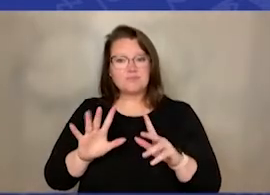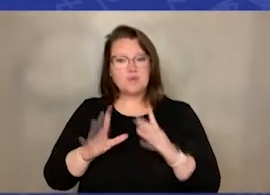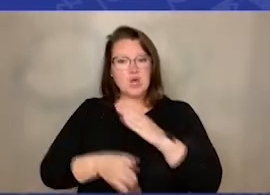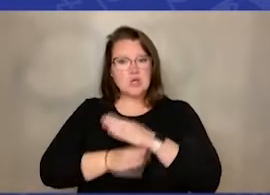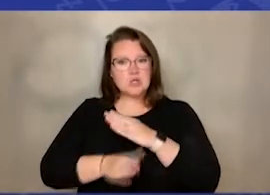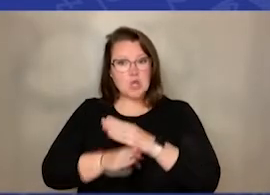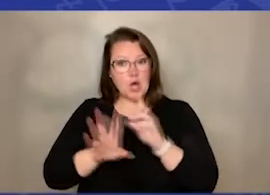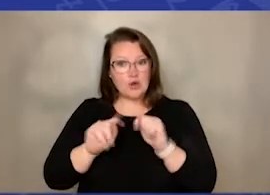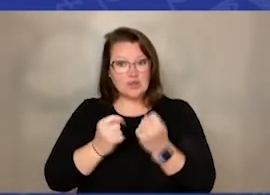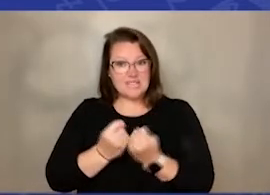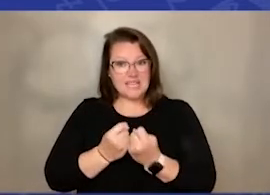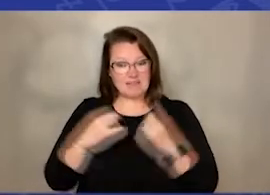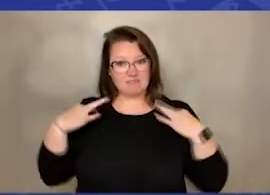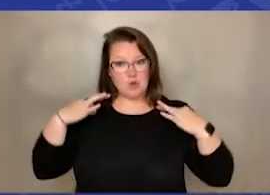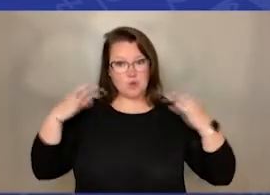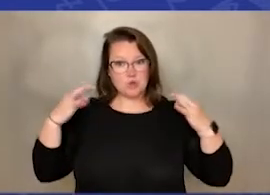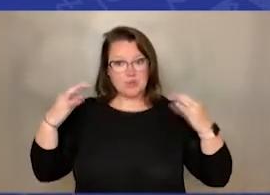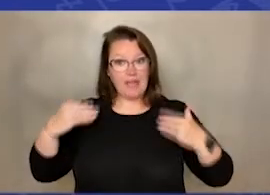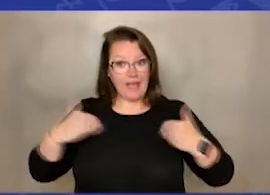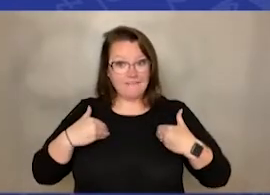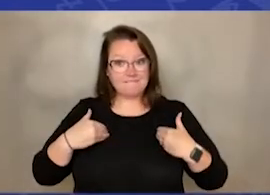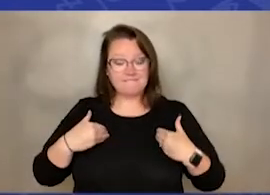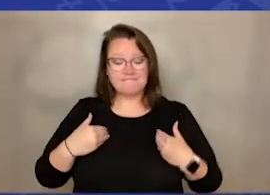team and my dad also likes them.